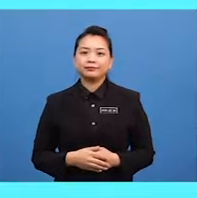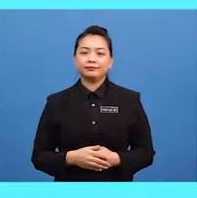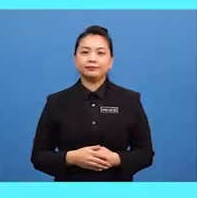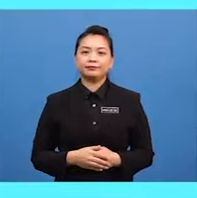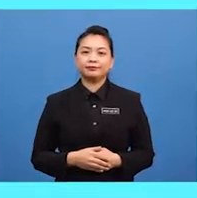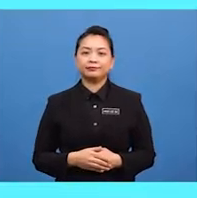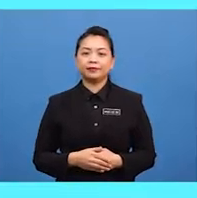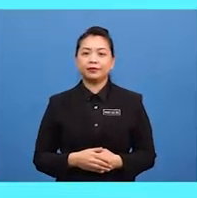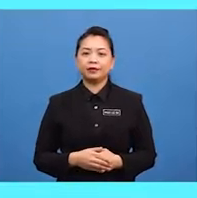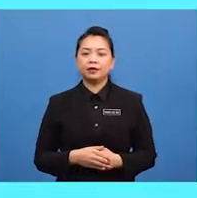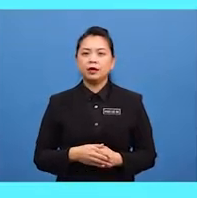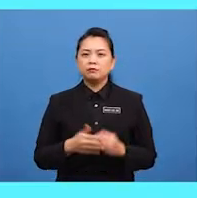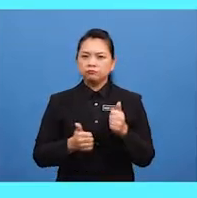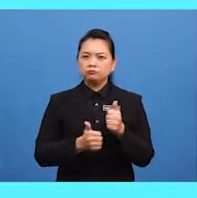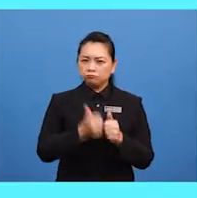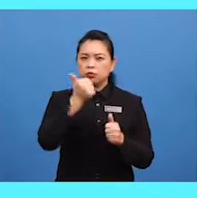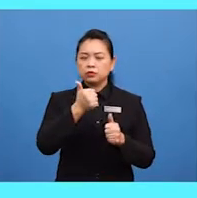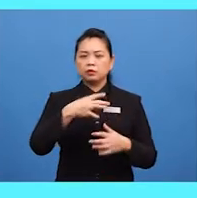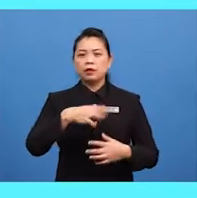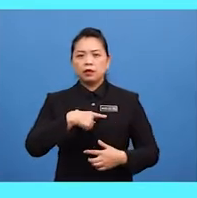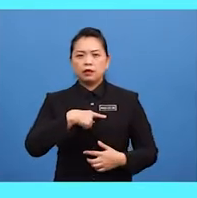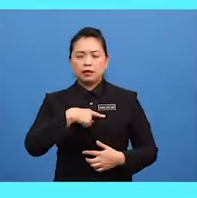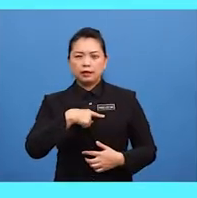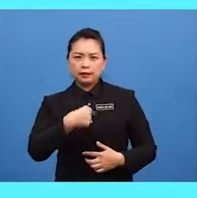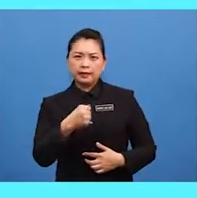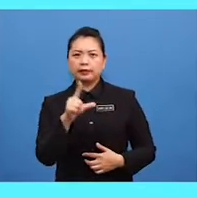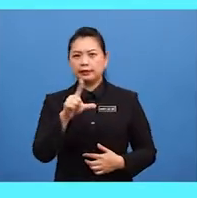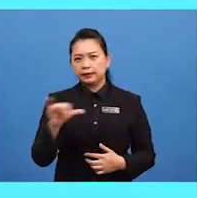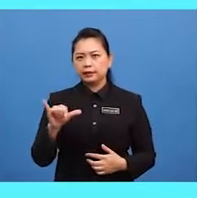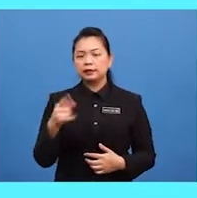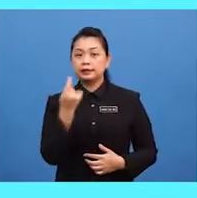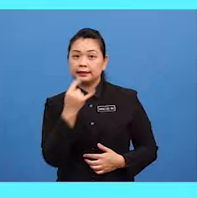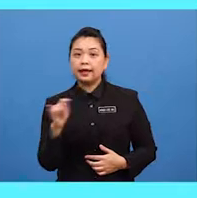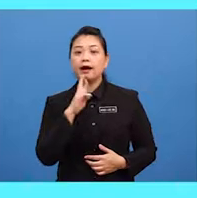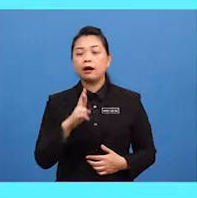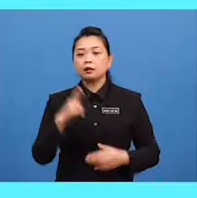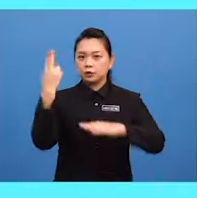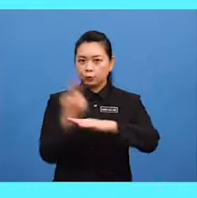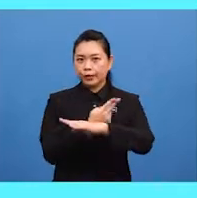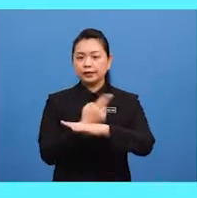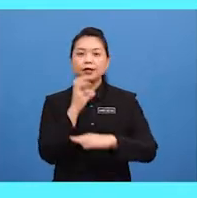most likely they are spending precious time together